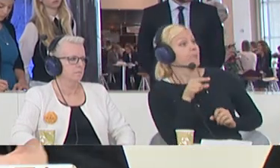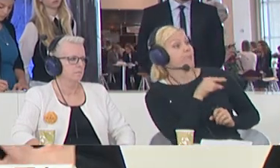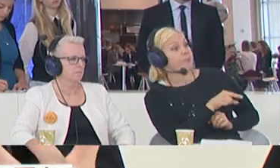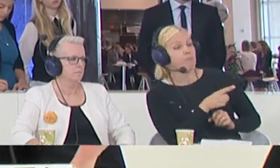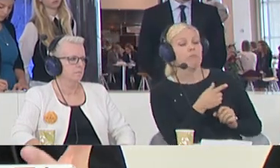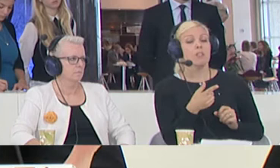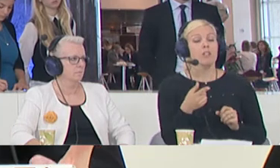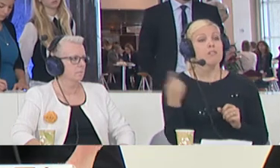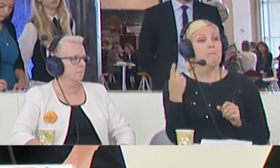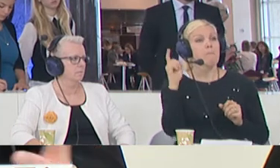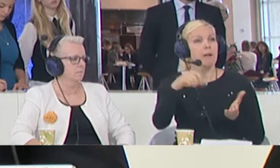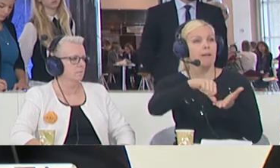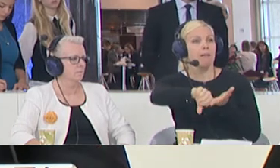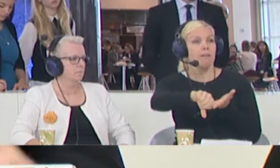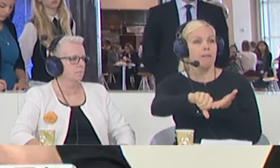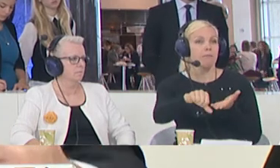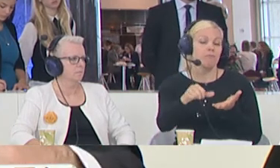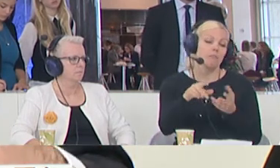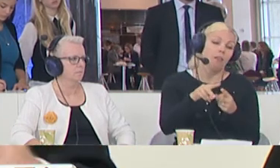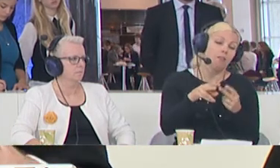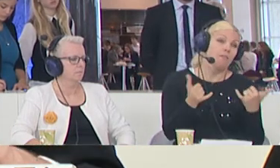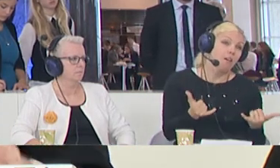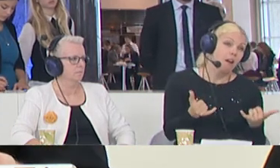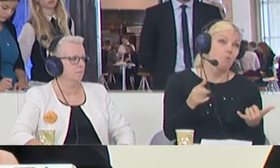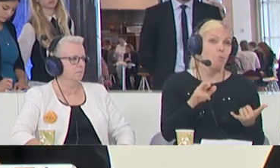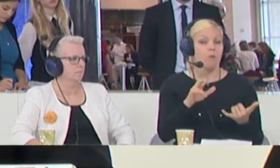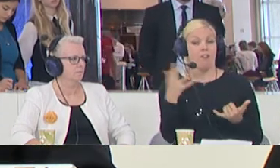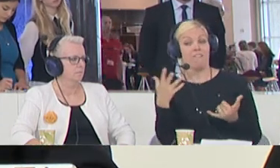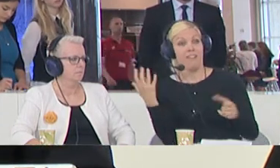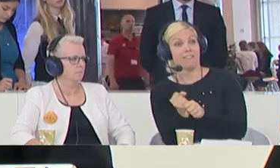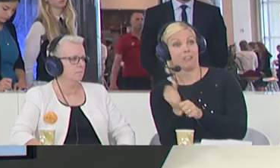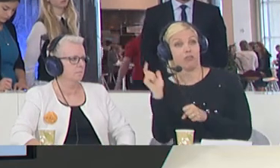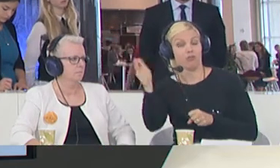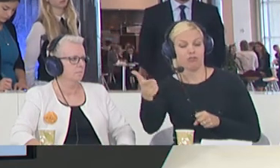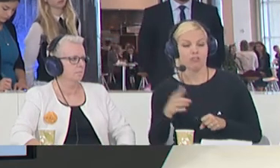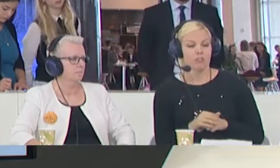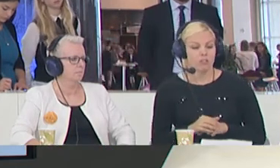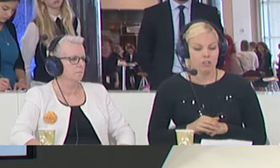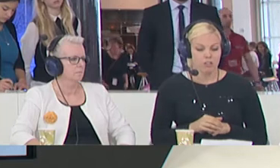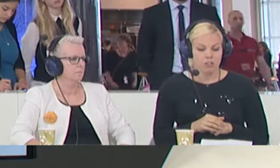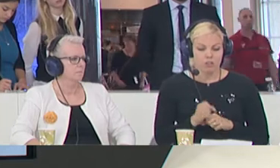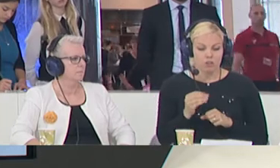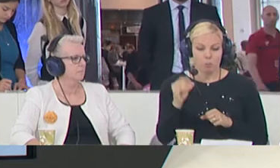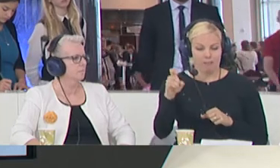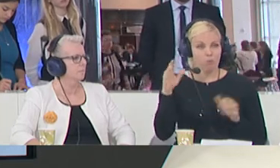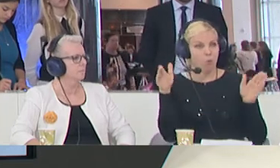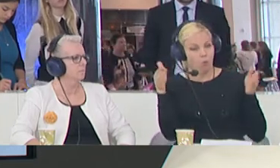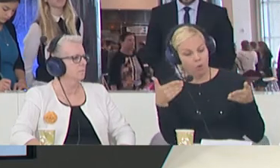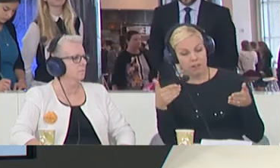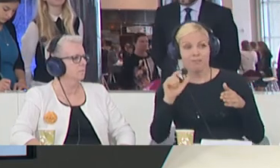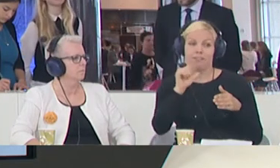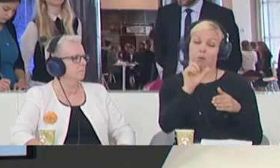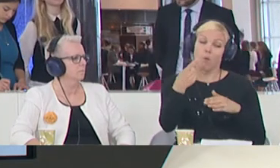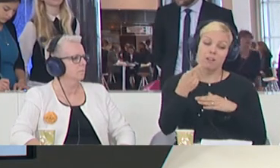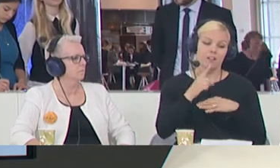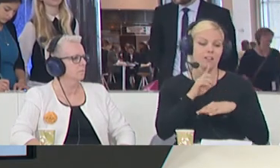time, and we have to deal with more complex situations within the European territory and not in the Mediterranean or on the African side. Do you think there'd be